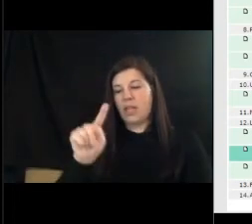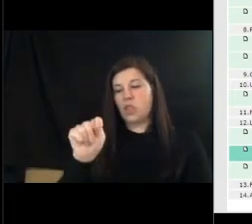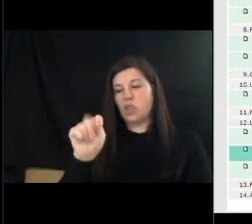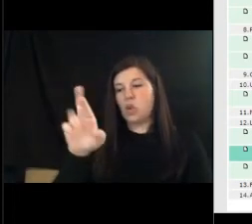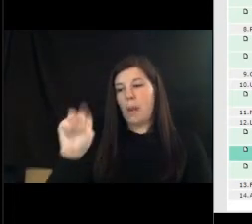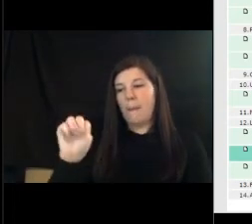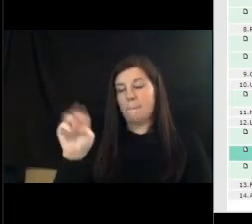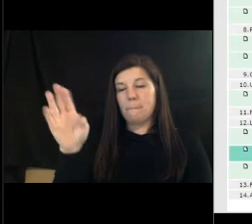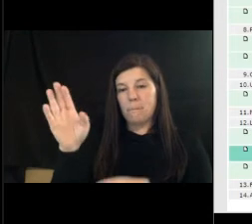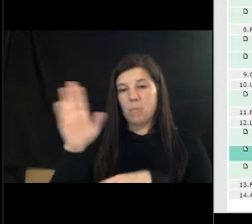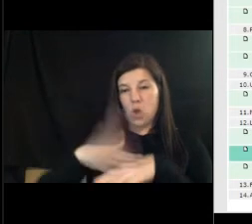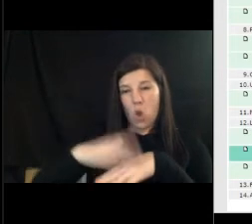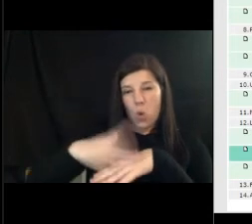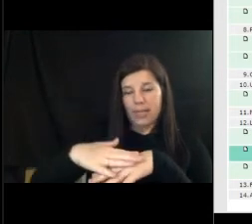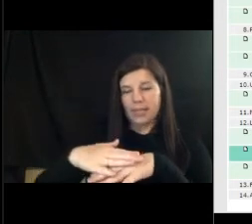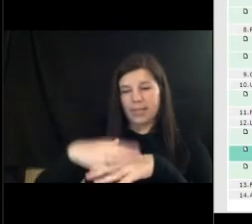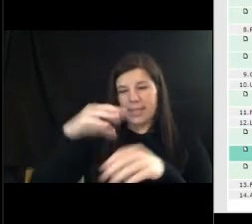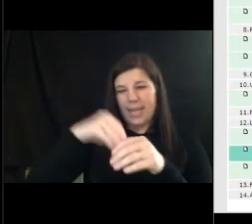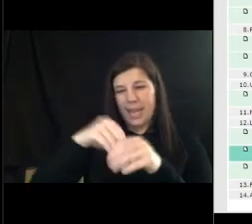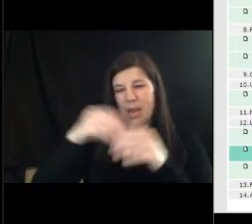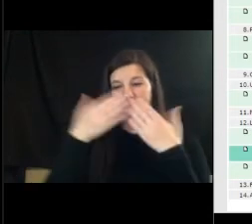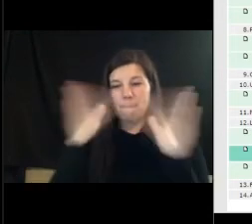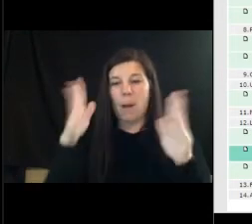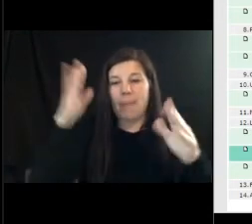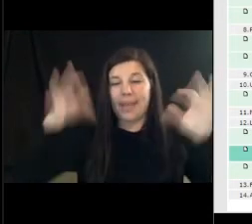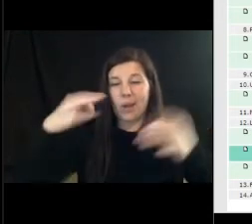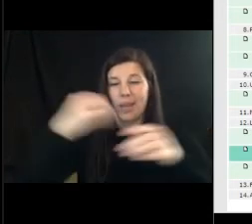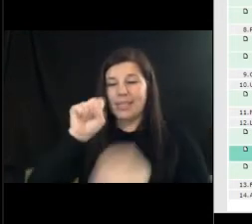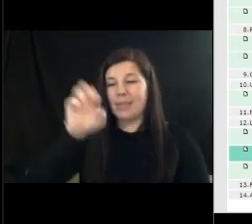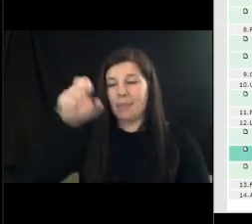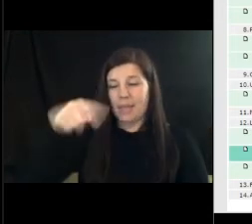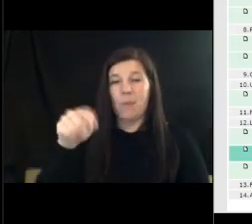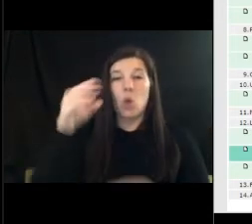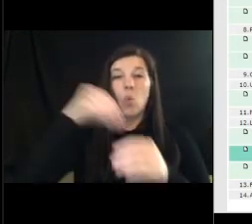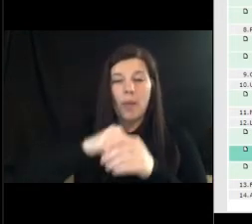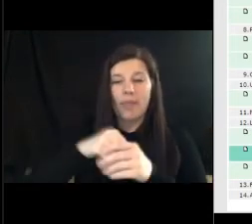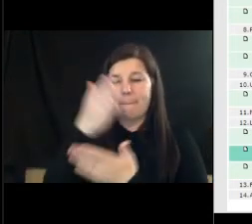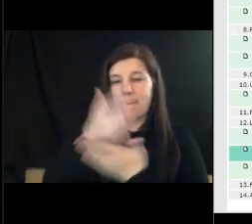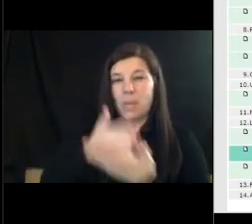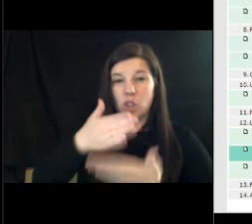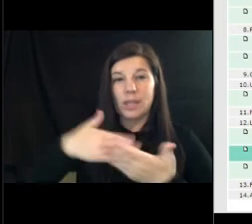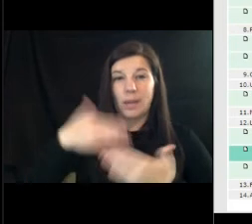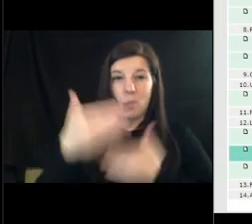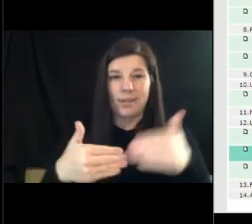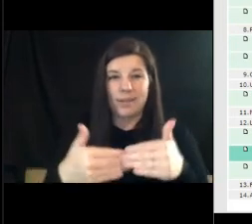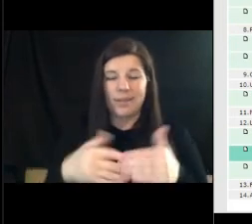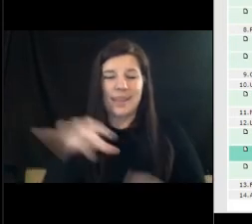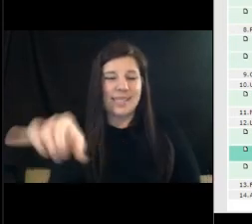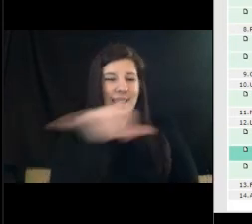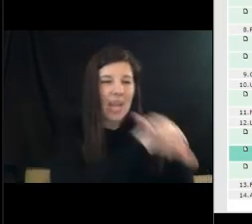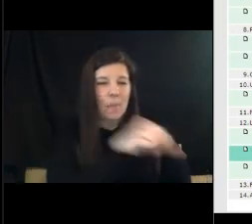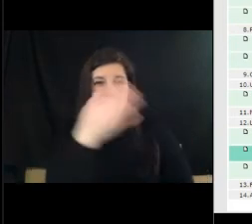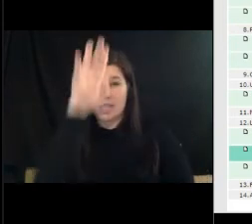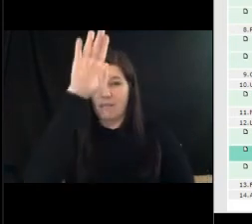for a public hearing in september that will be in conjunction with your budget process and just like the fire assessment you'll have a public hearing at that